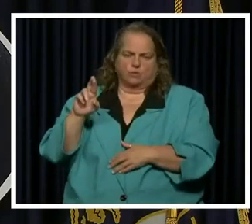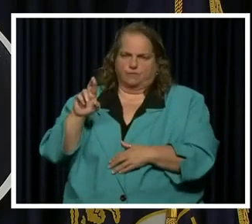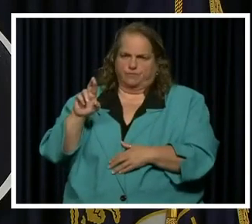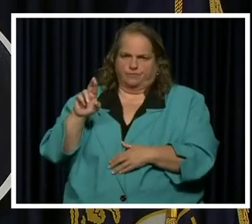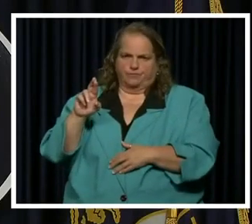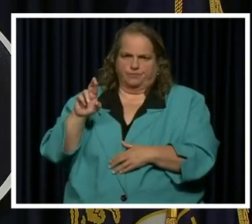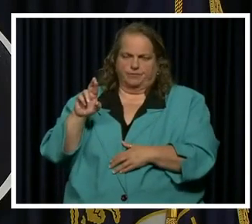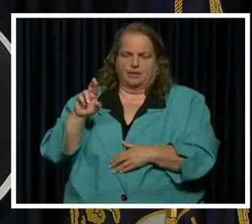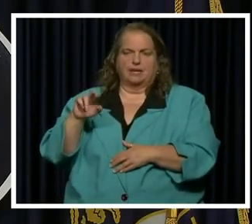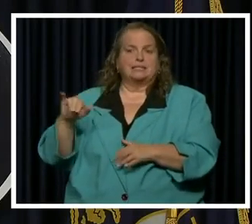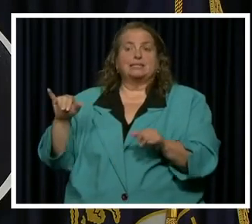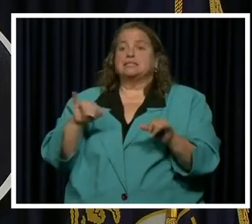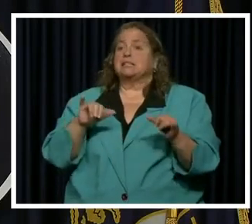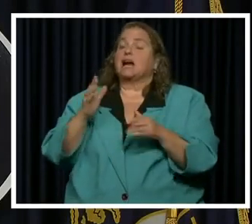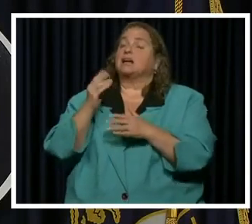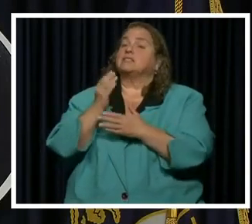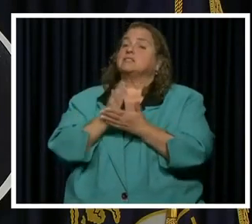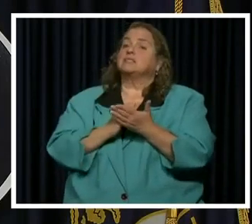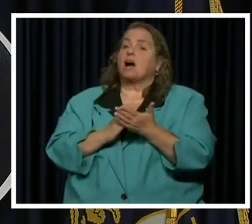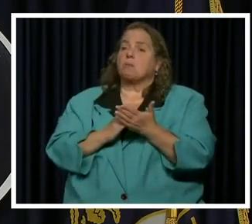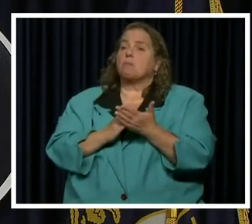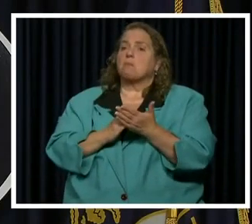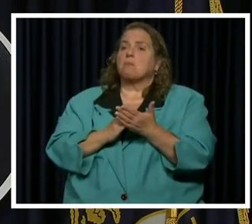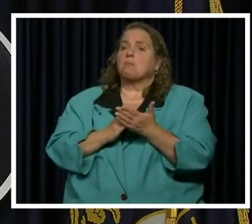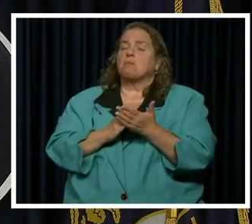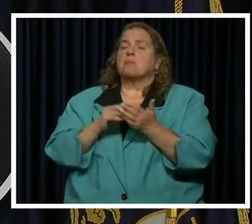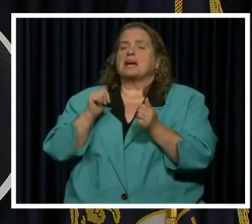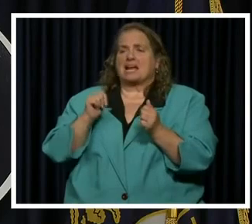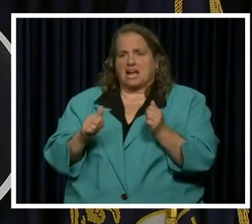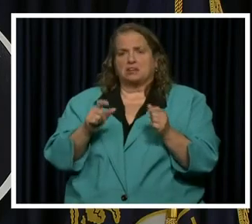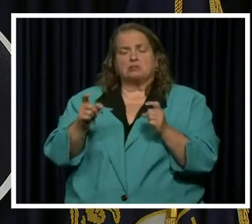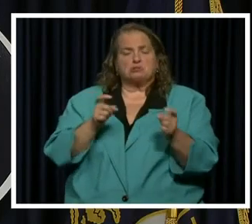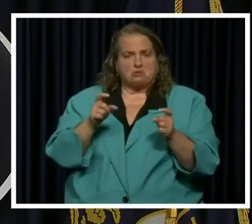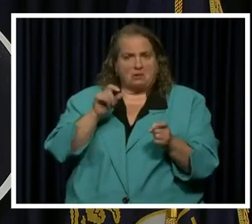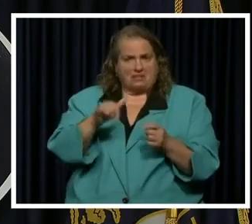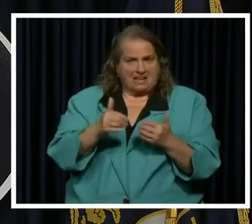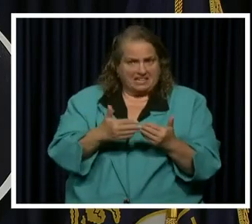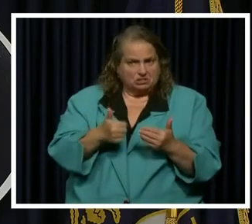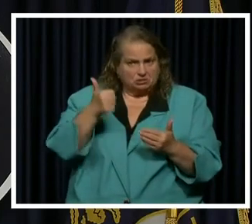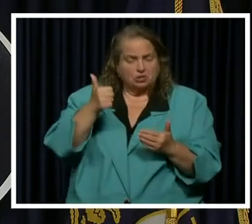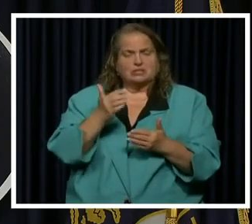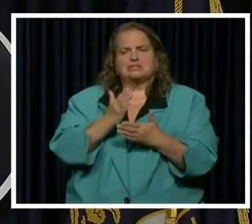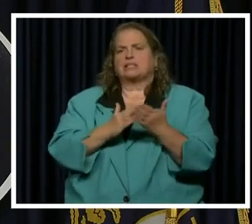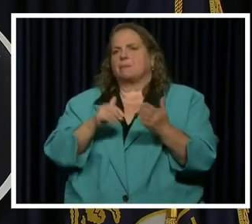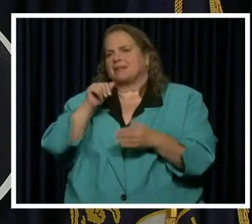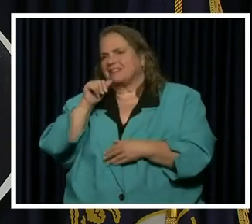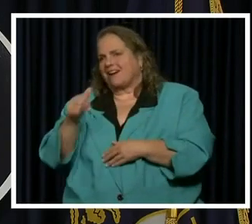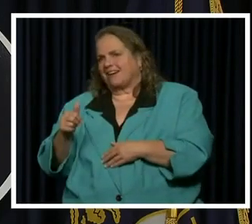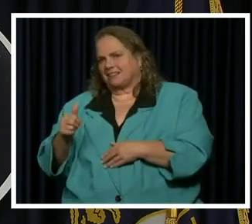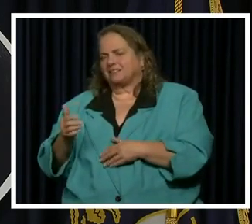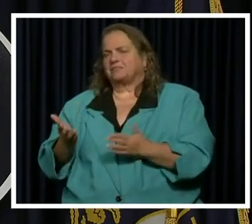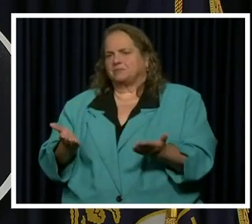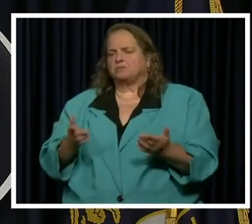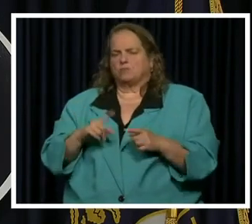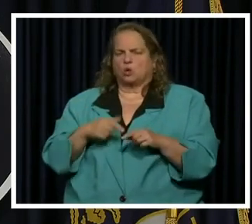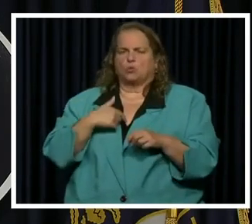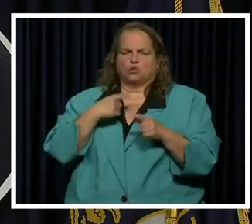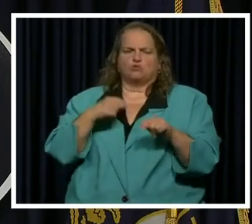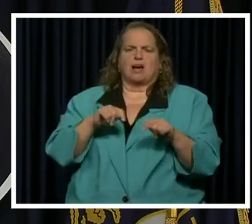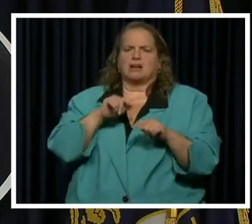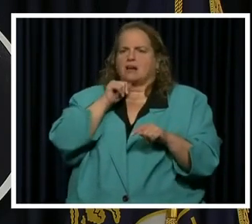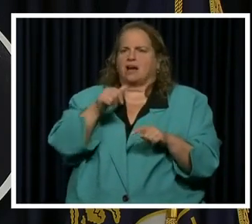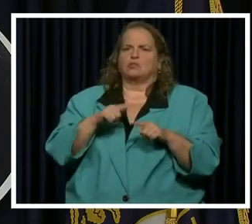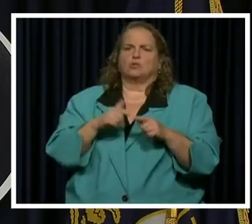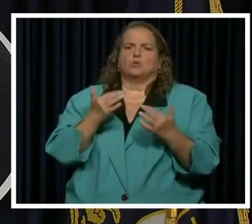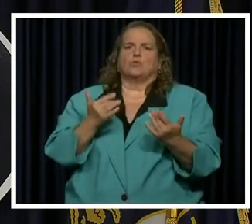And some of those lend themselves to being able to control that a little bit easier than than others. But we're trying to